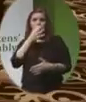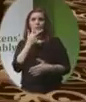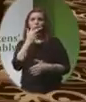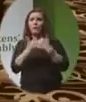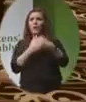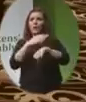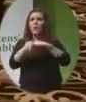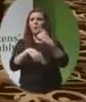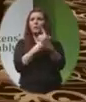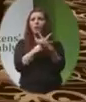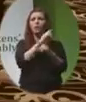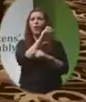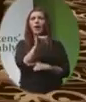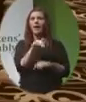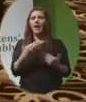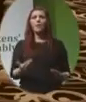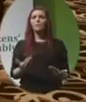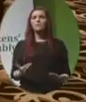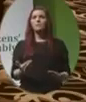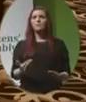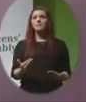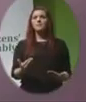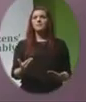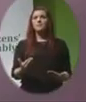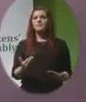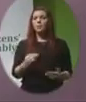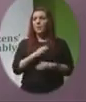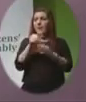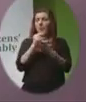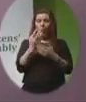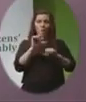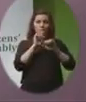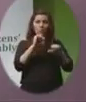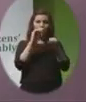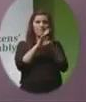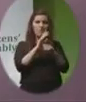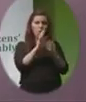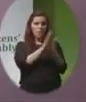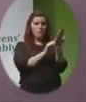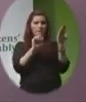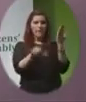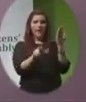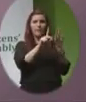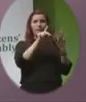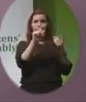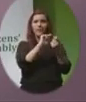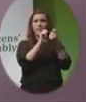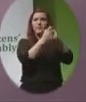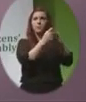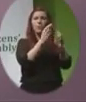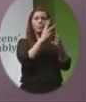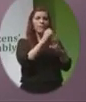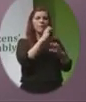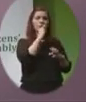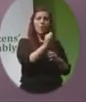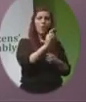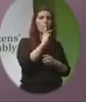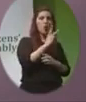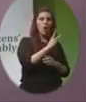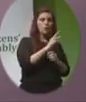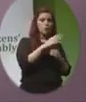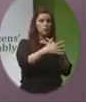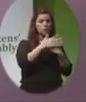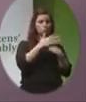-year-old daughter Holly. And those pushing for repeal of the Eighth Amendment would have no words to console me for the loss I'd have